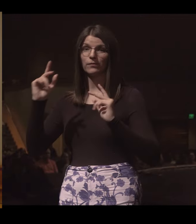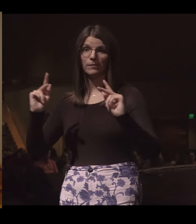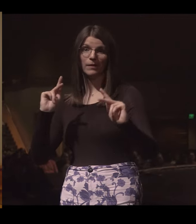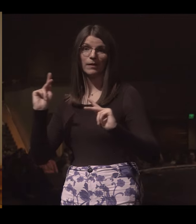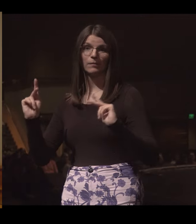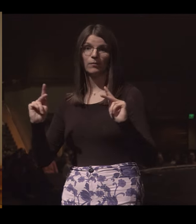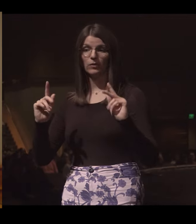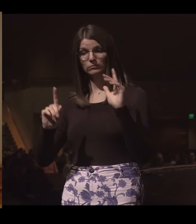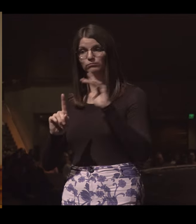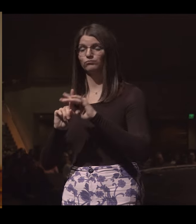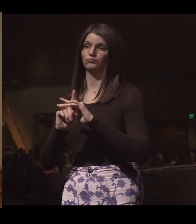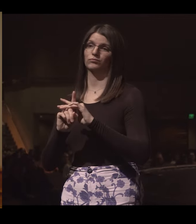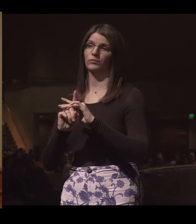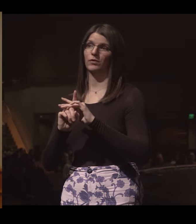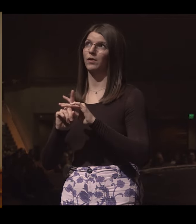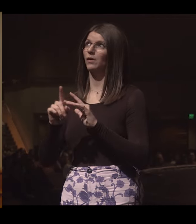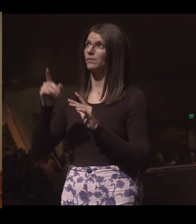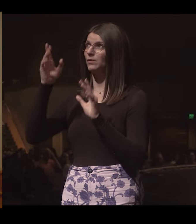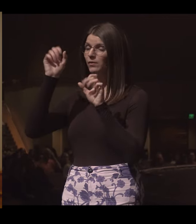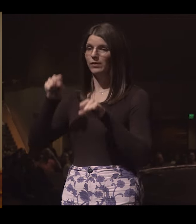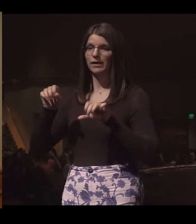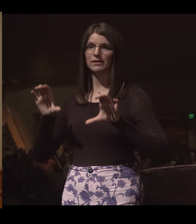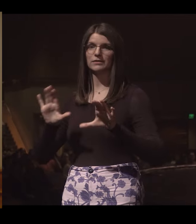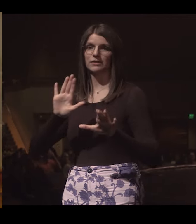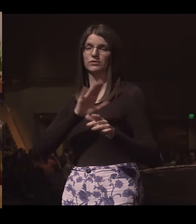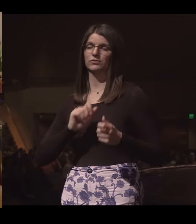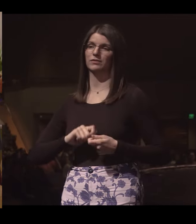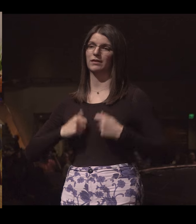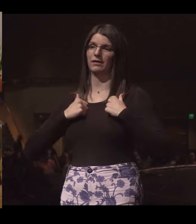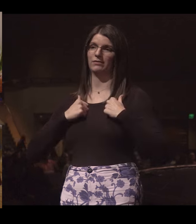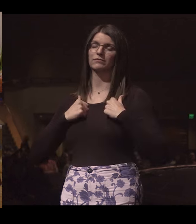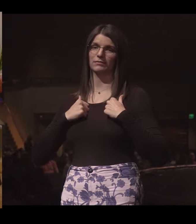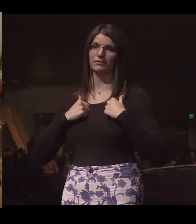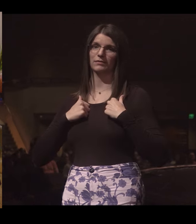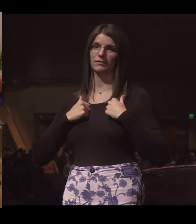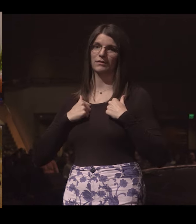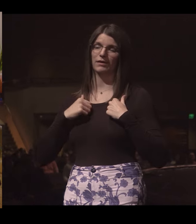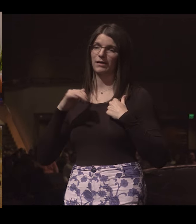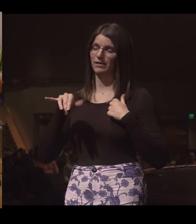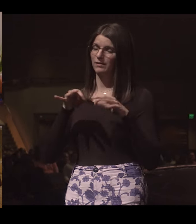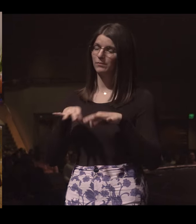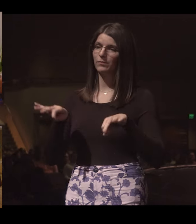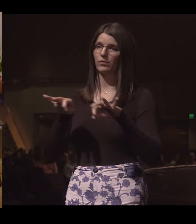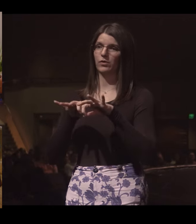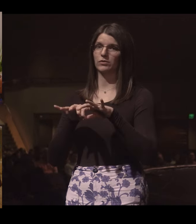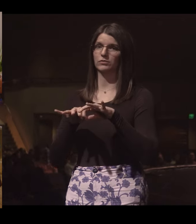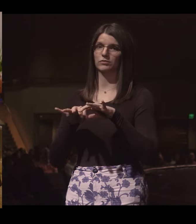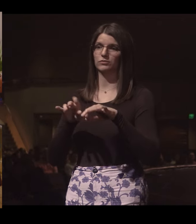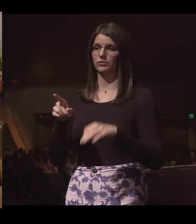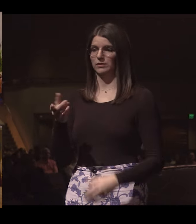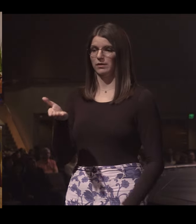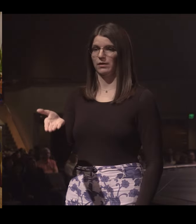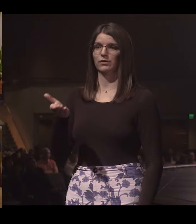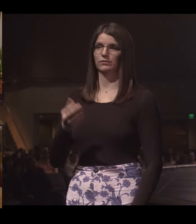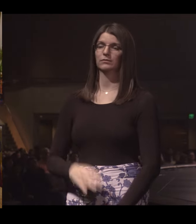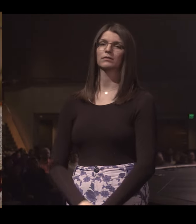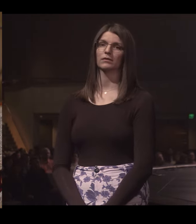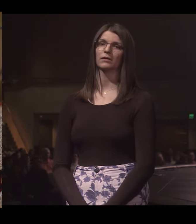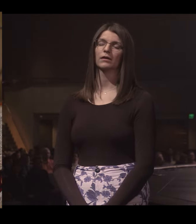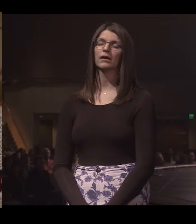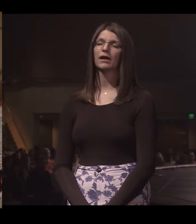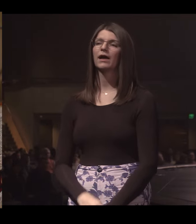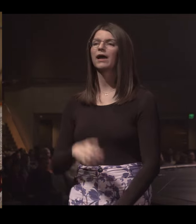to show up so he can move in their lives. And that's the biggest part of it, just being there, you know.